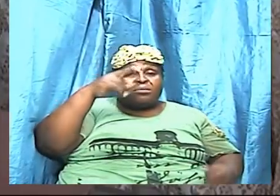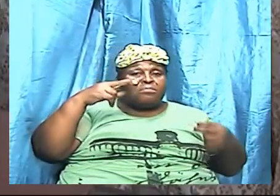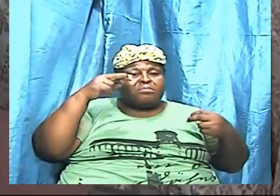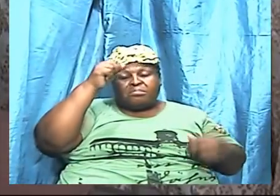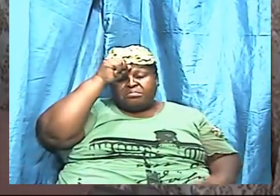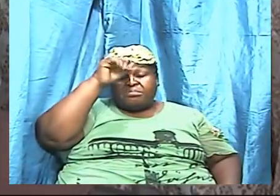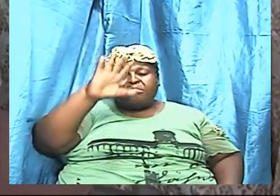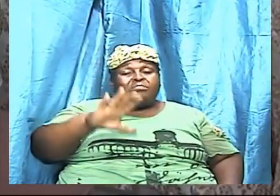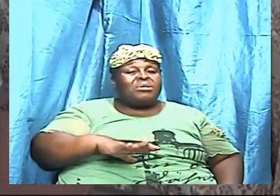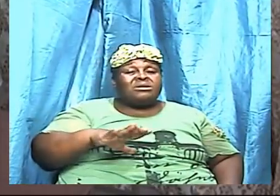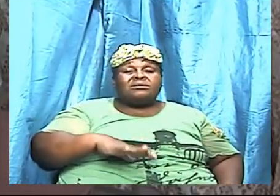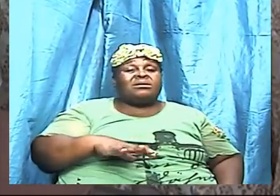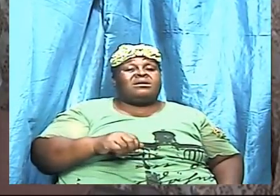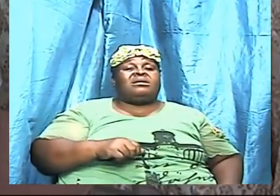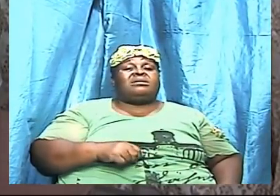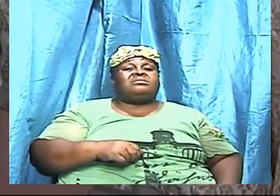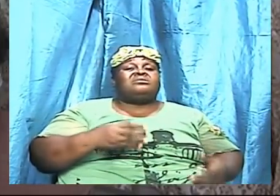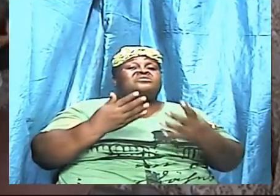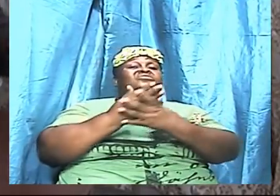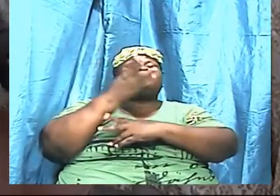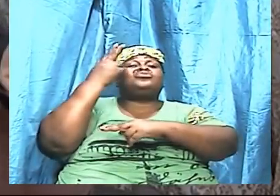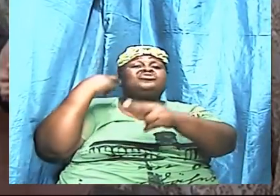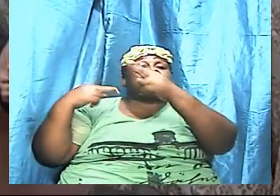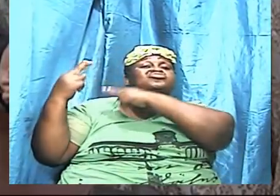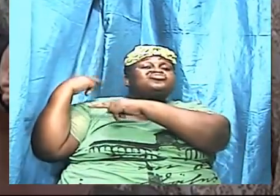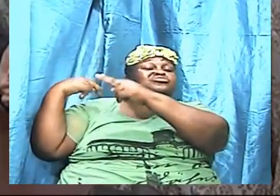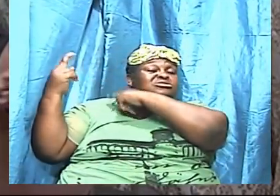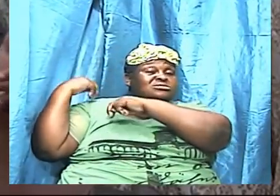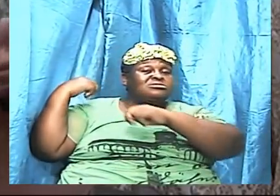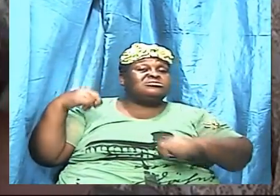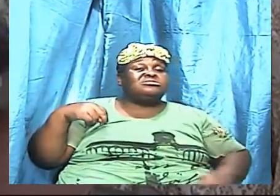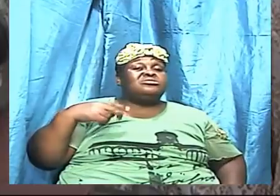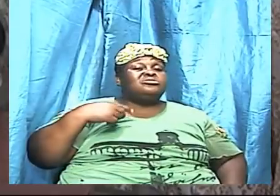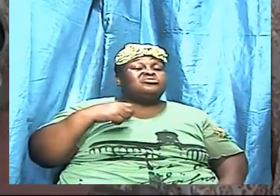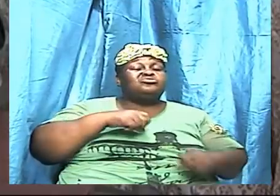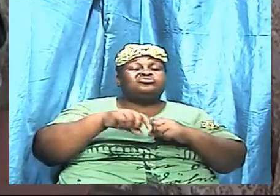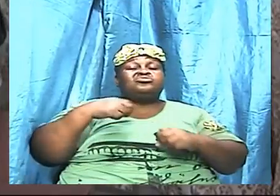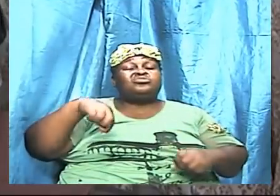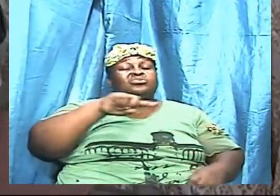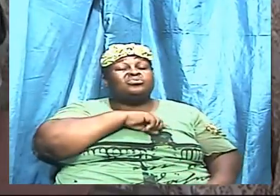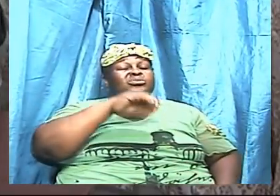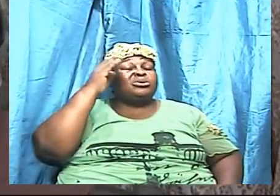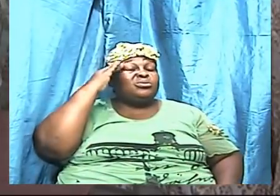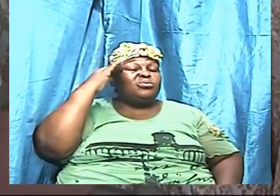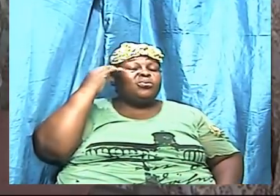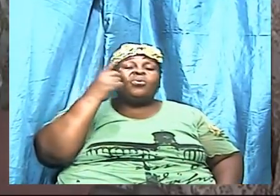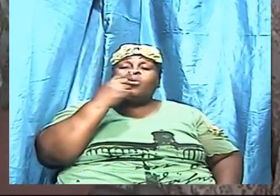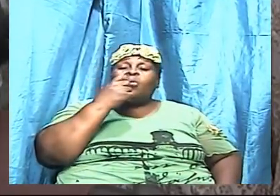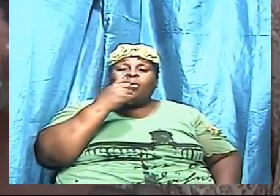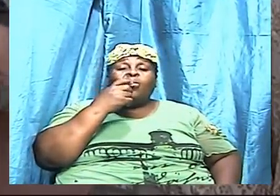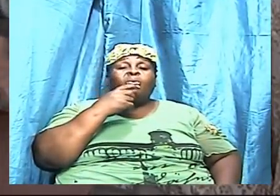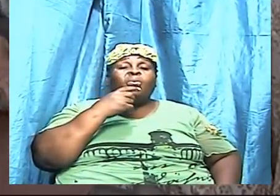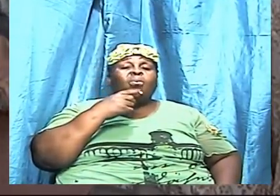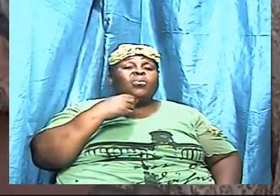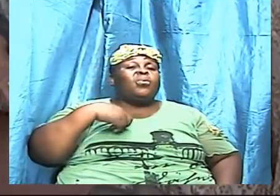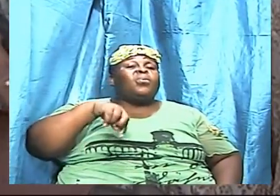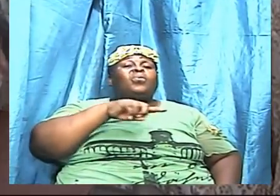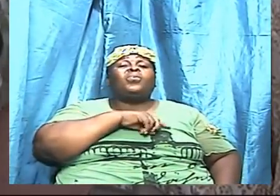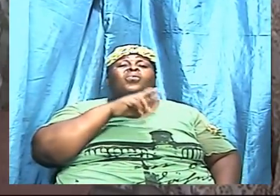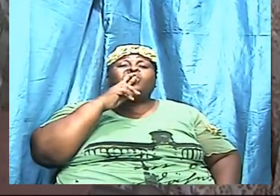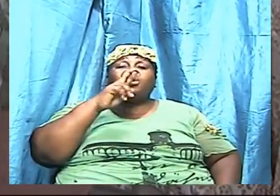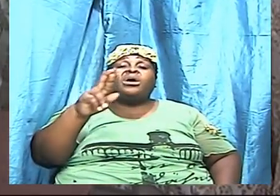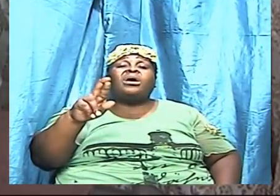need to understand who we are up against and so he is going to come to us